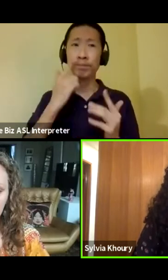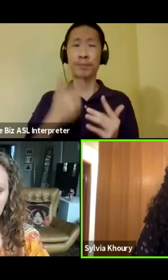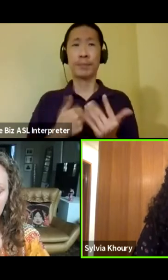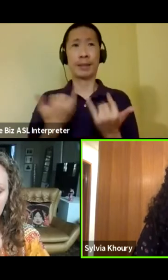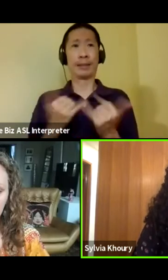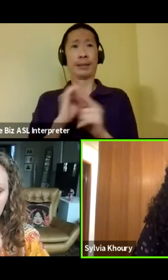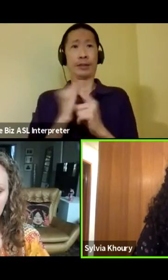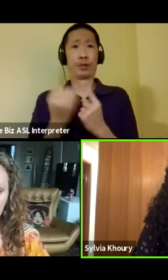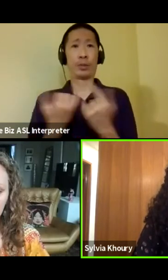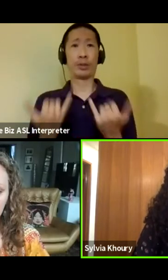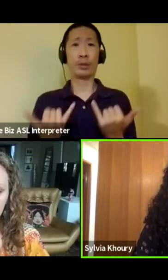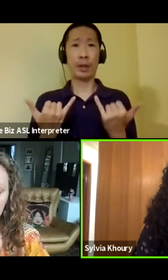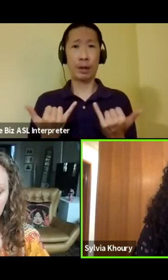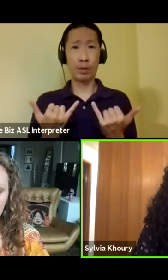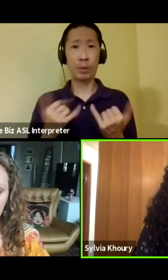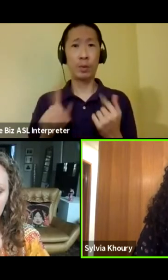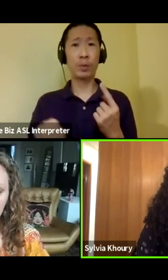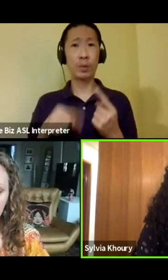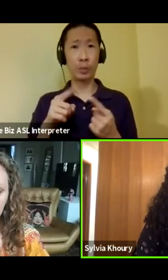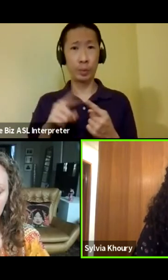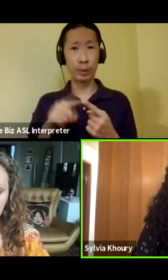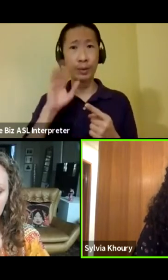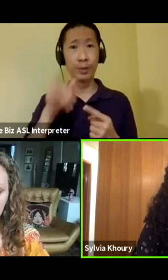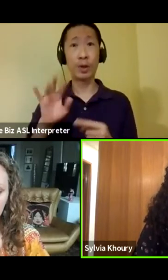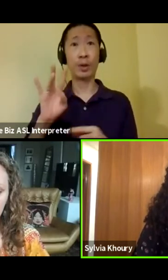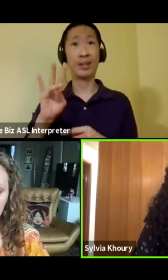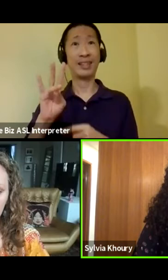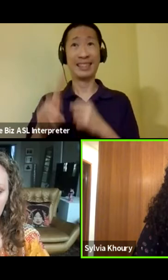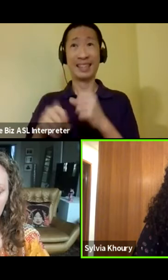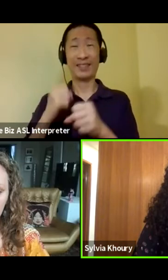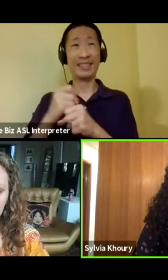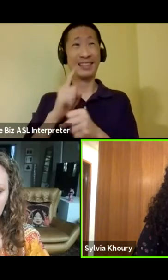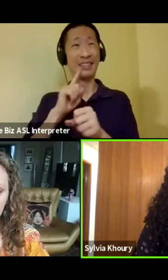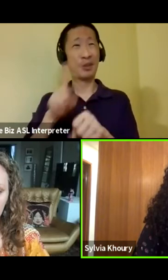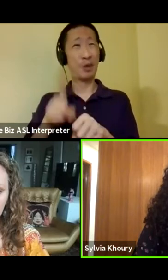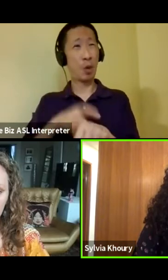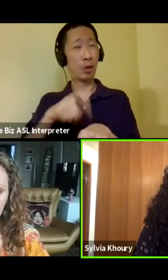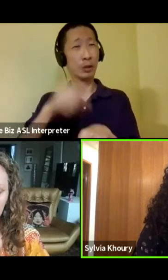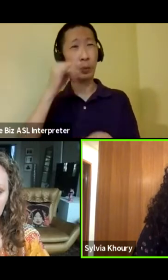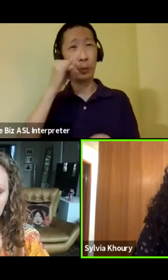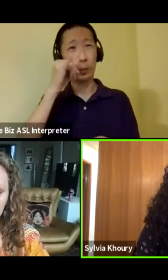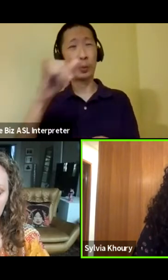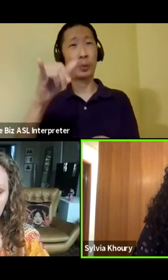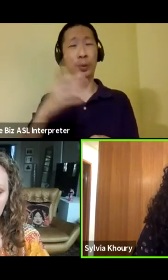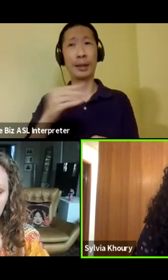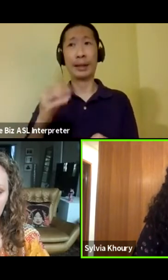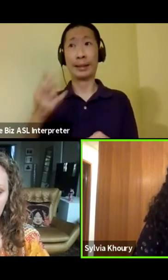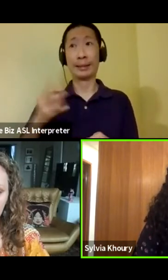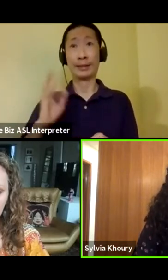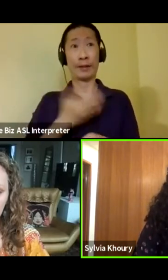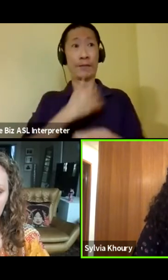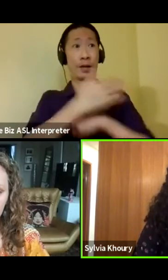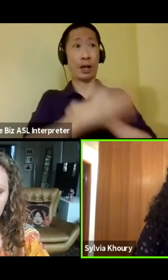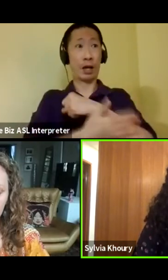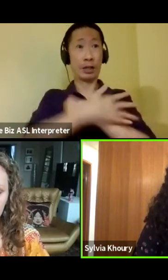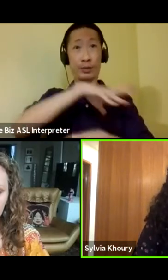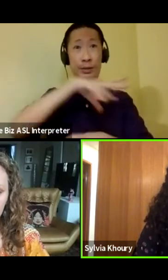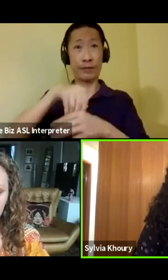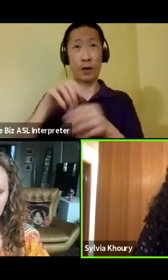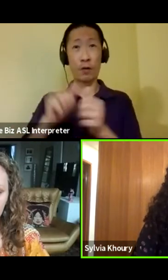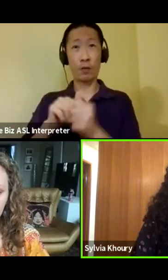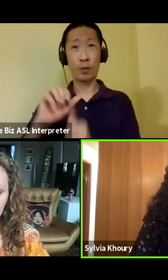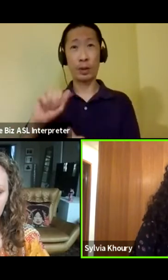we're in now, when that, you know, seven years is a long time and the history of our country's involvement in Afghanistan is